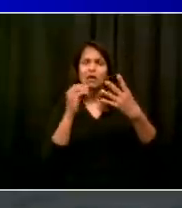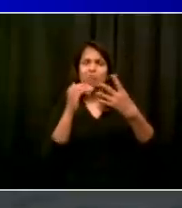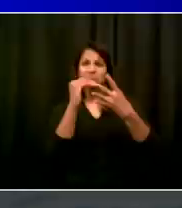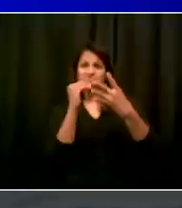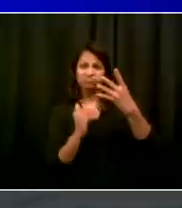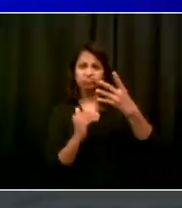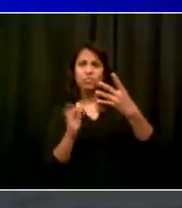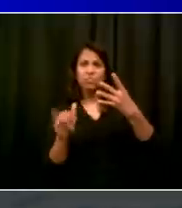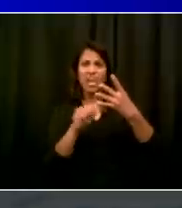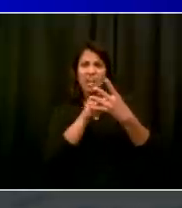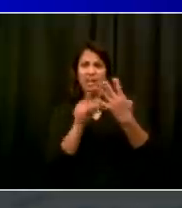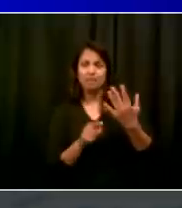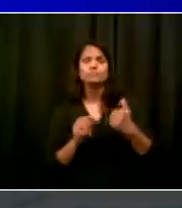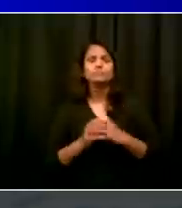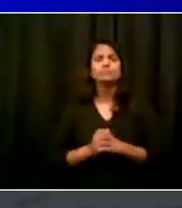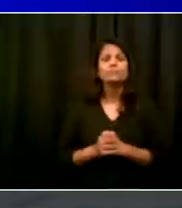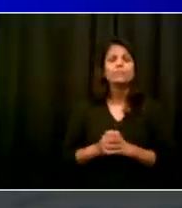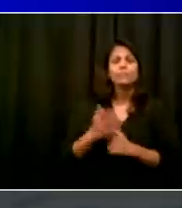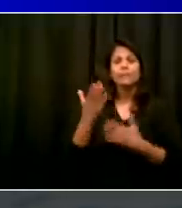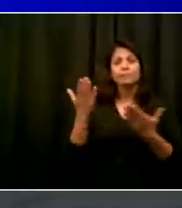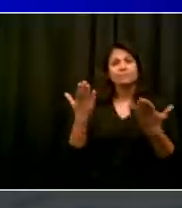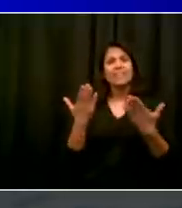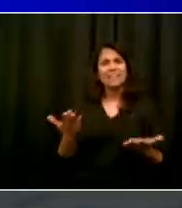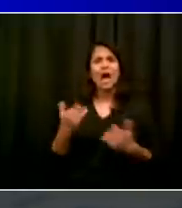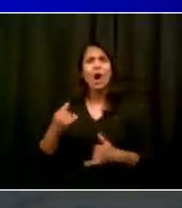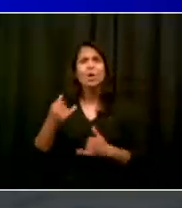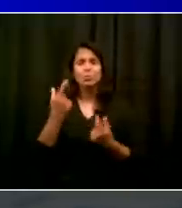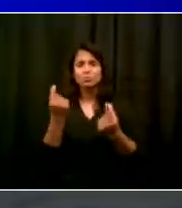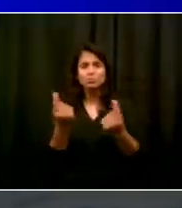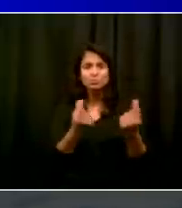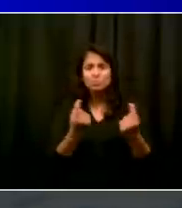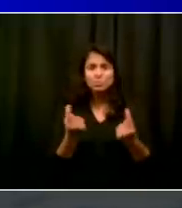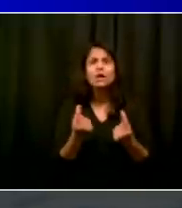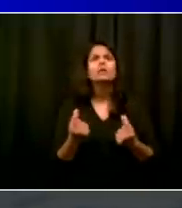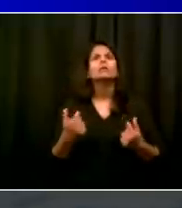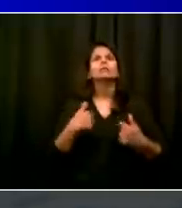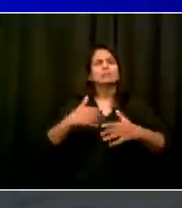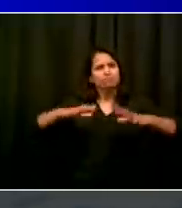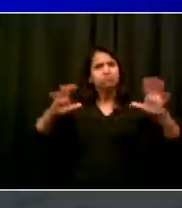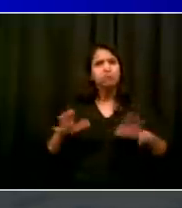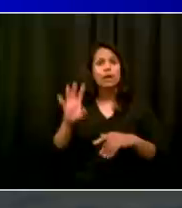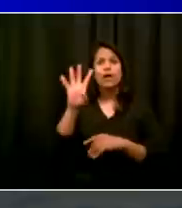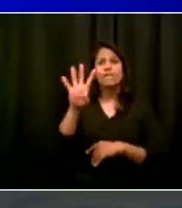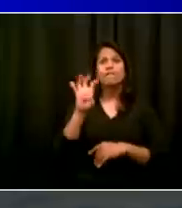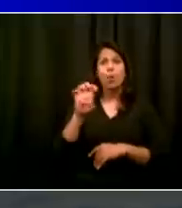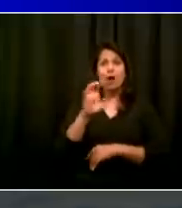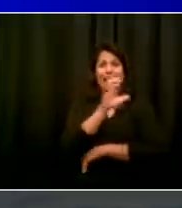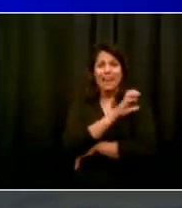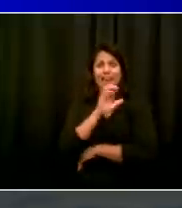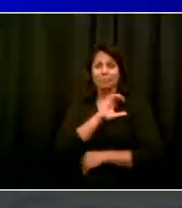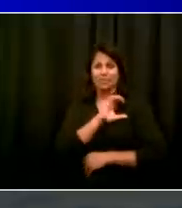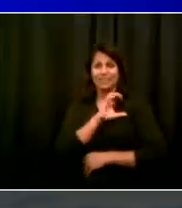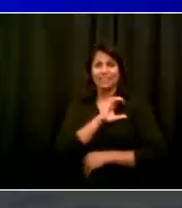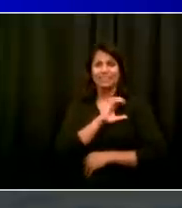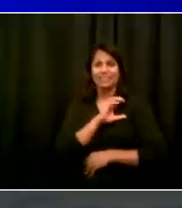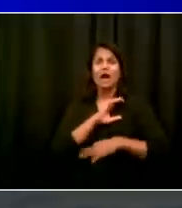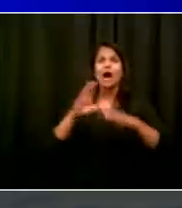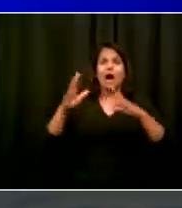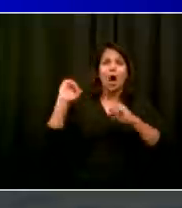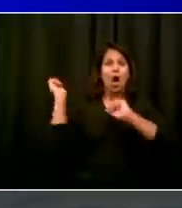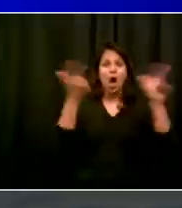communities providing information, providing free masks, reminding people that they are required to wear masks,